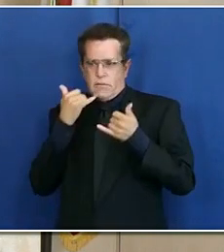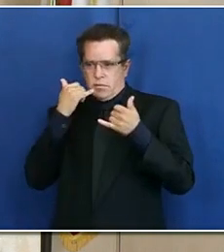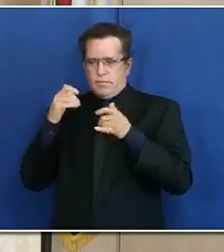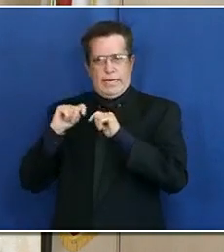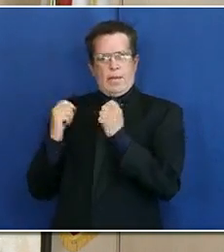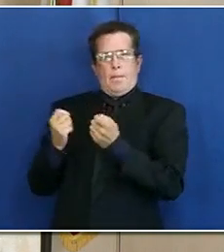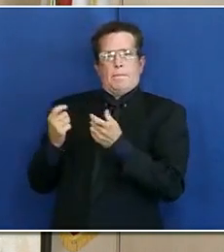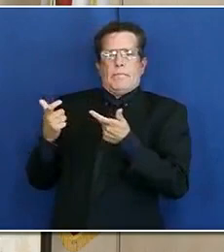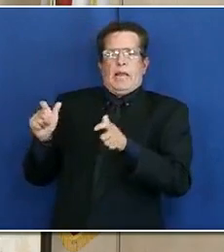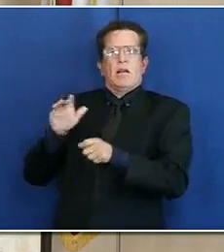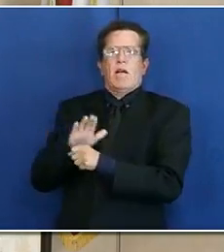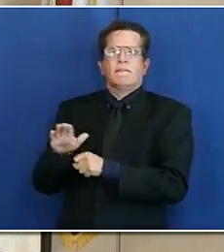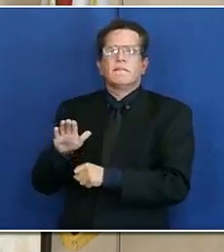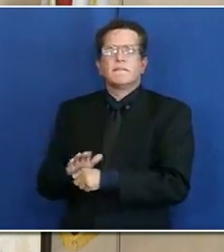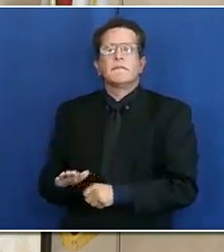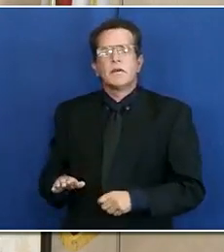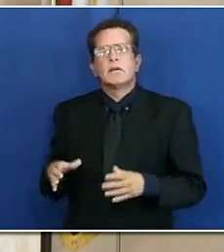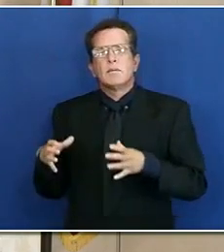Thank you. Thank you.